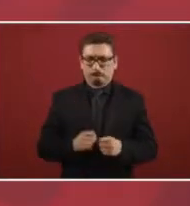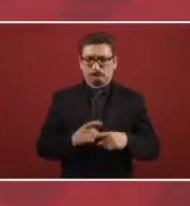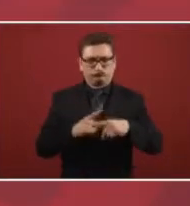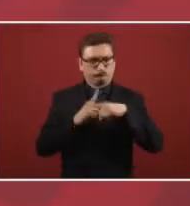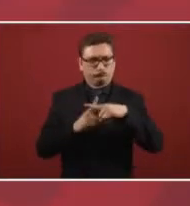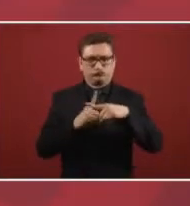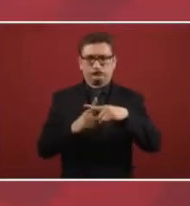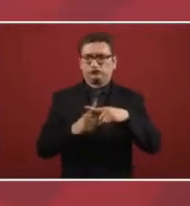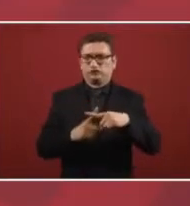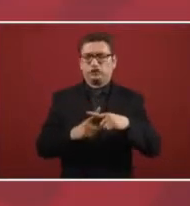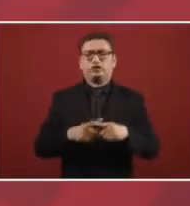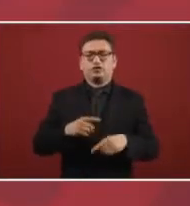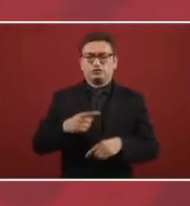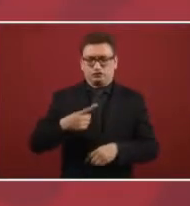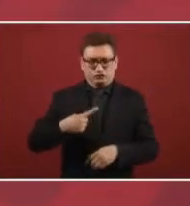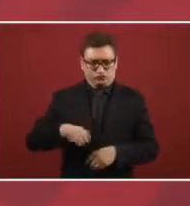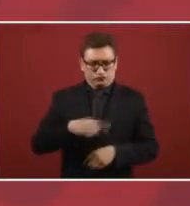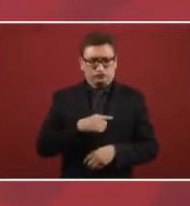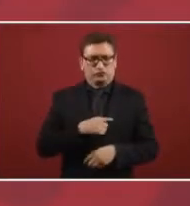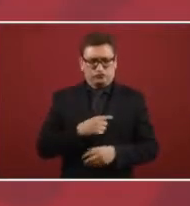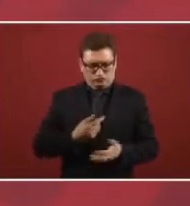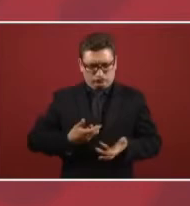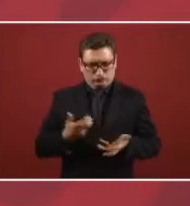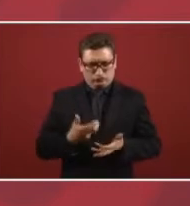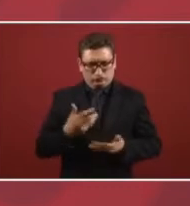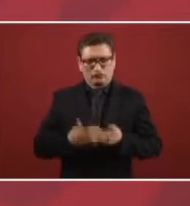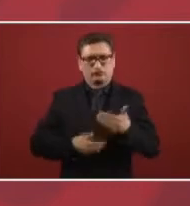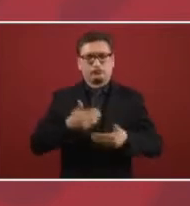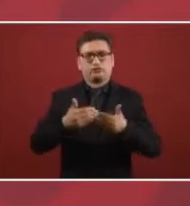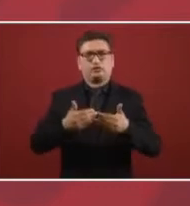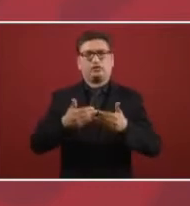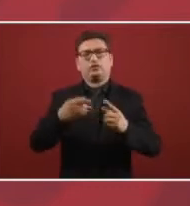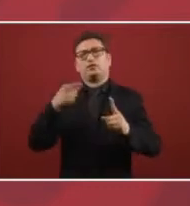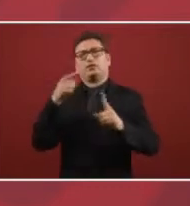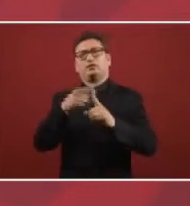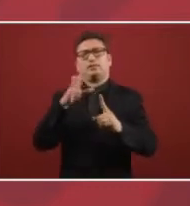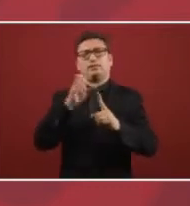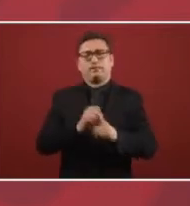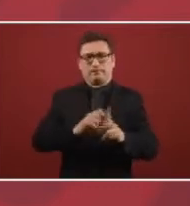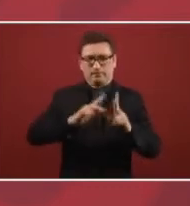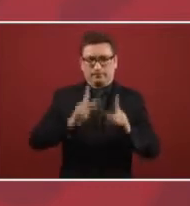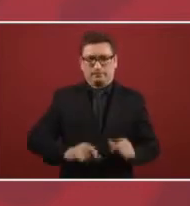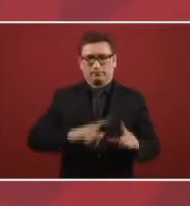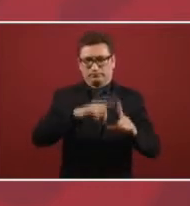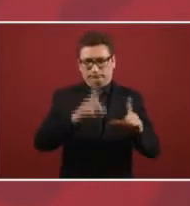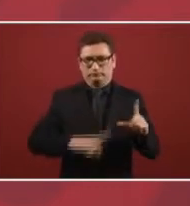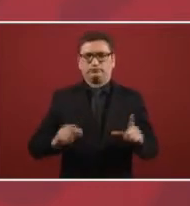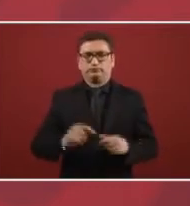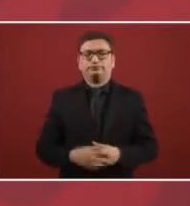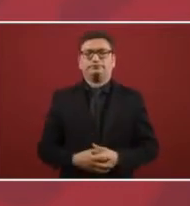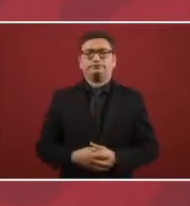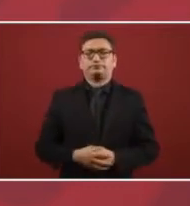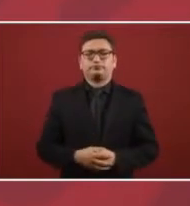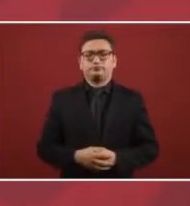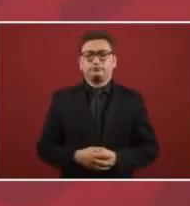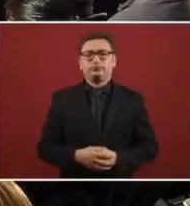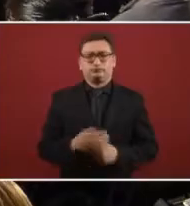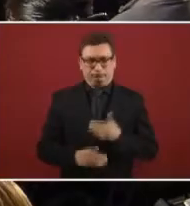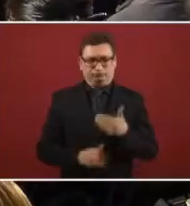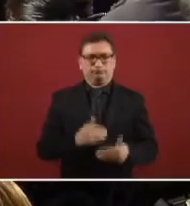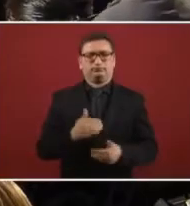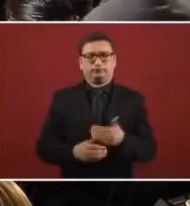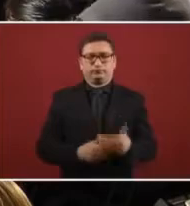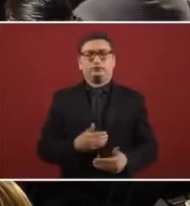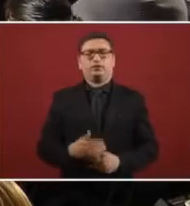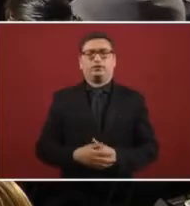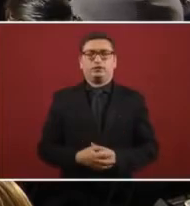optimistic that we will be able to gain peace in our country, that